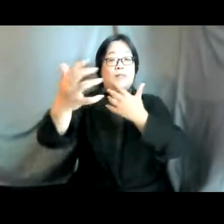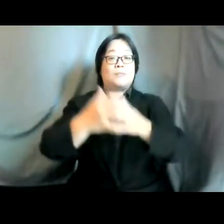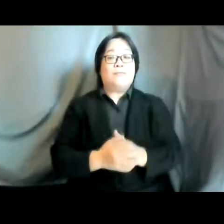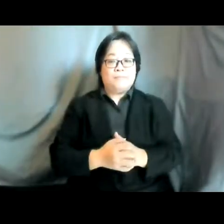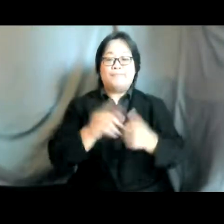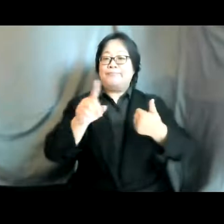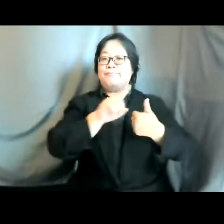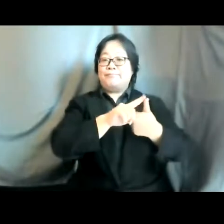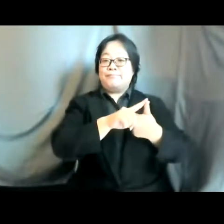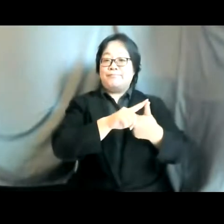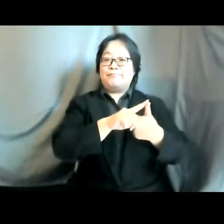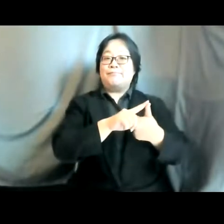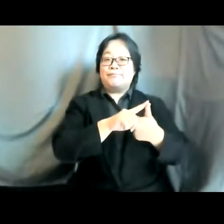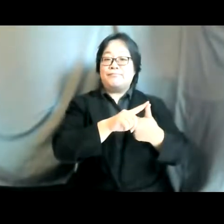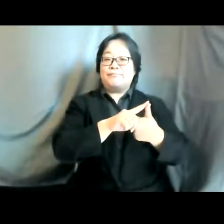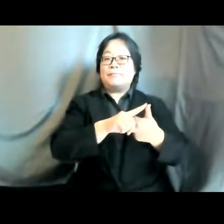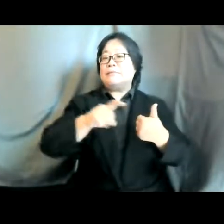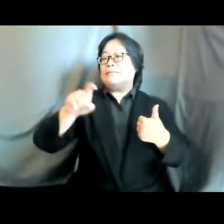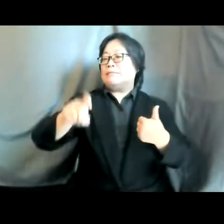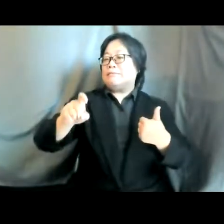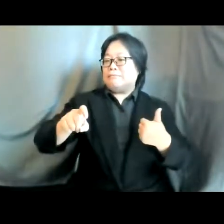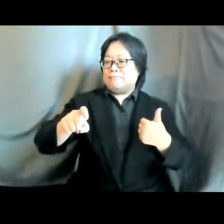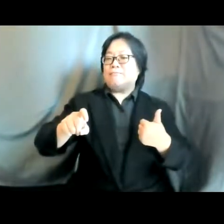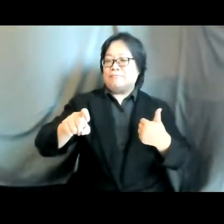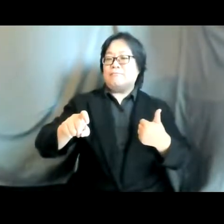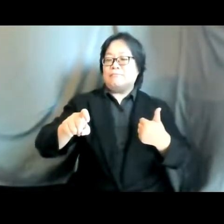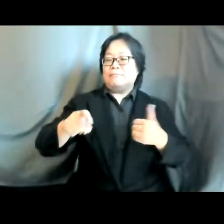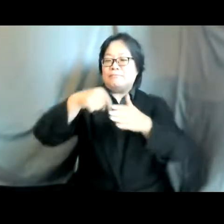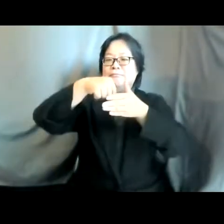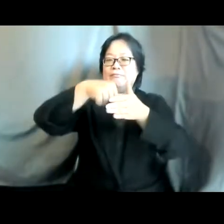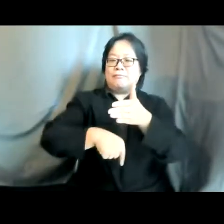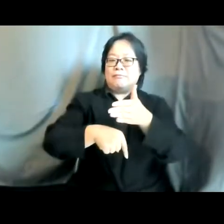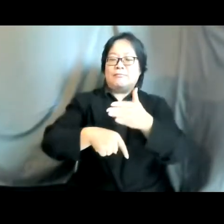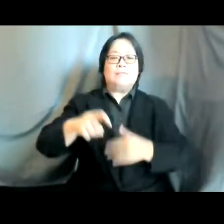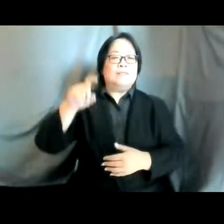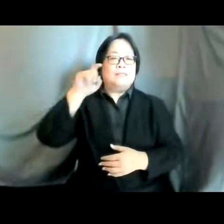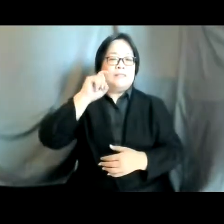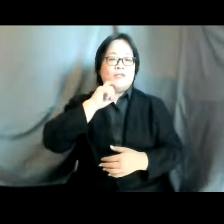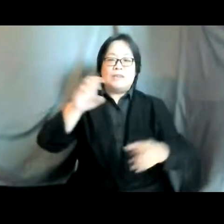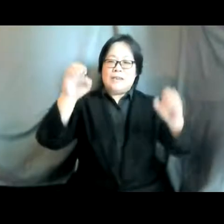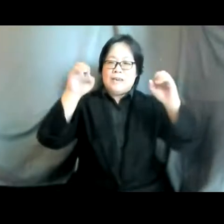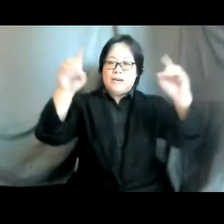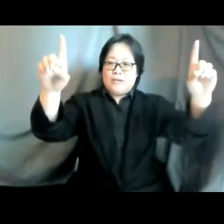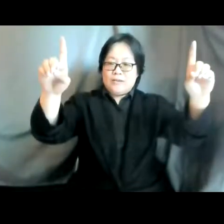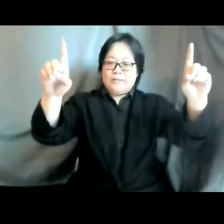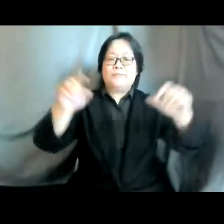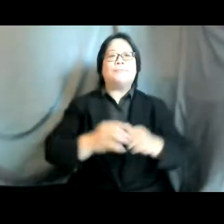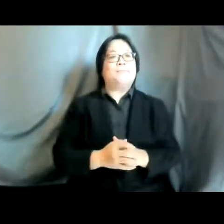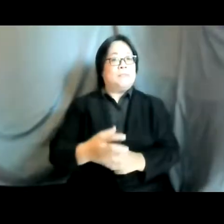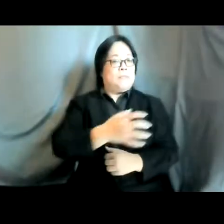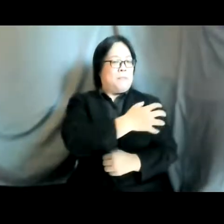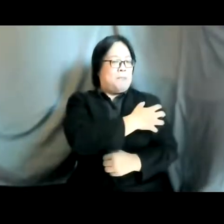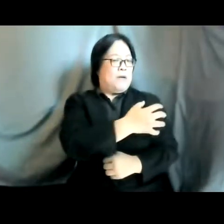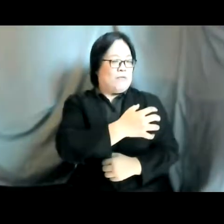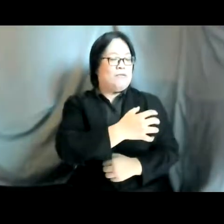one the need for a comprehensive sexuality education that empowers young